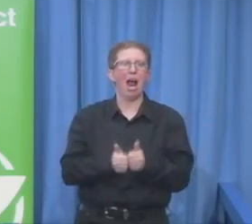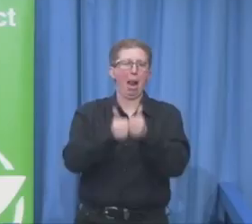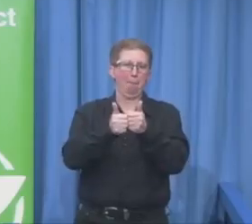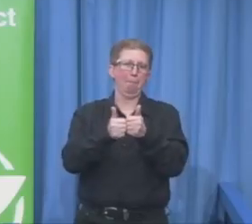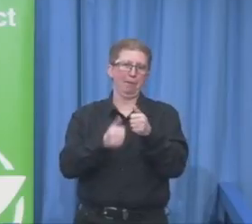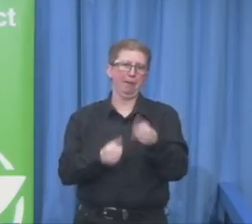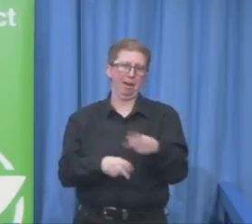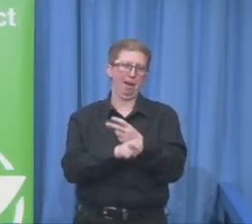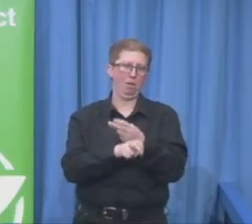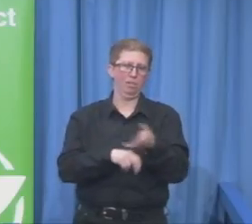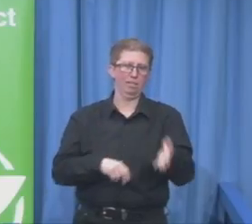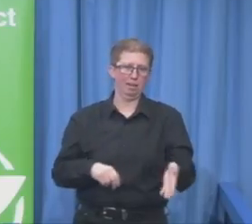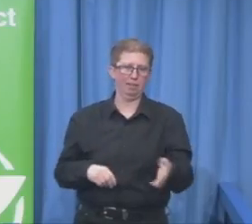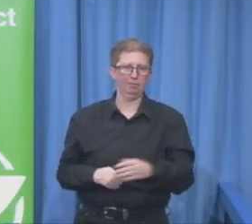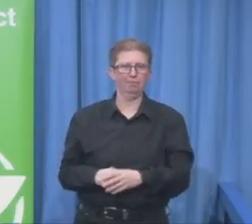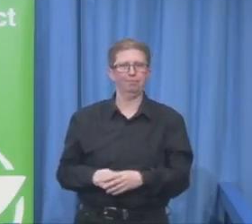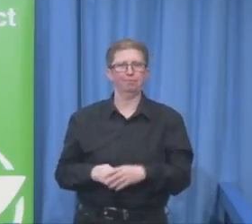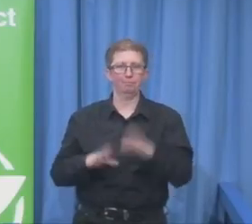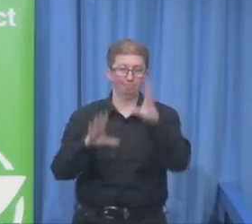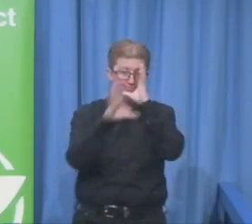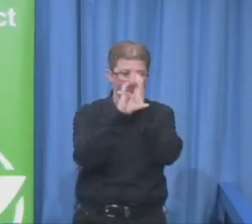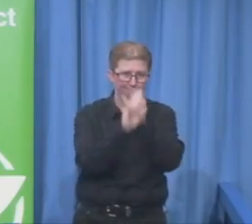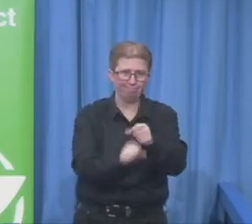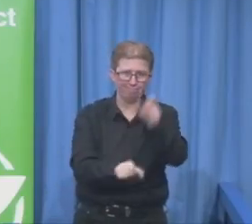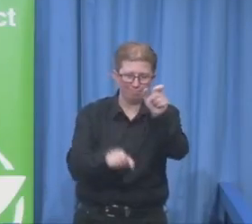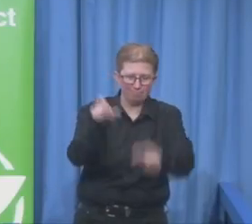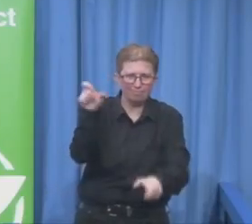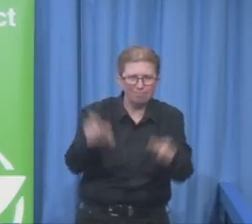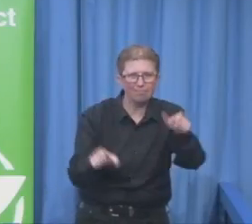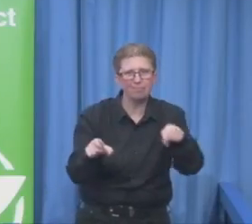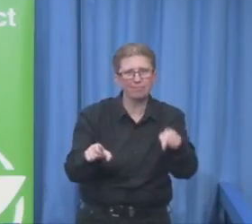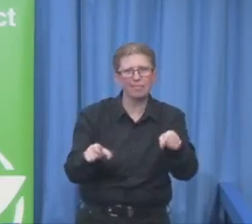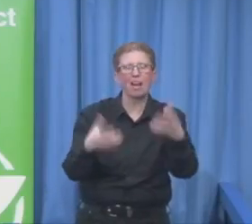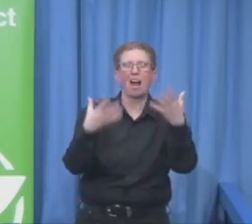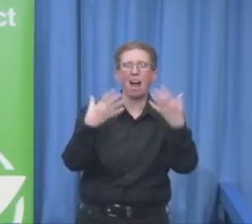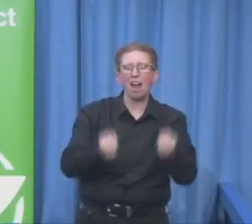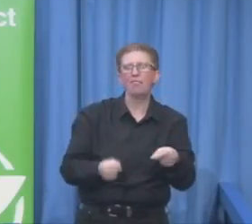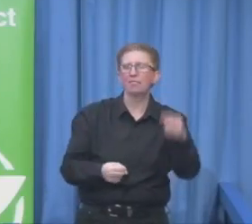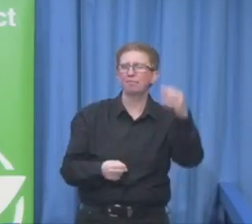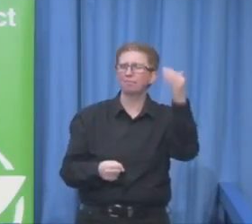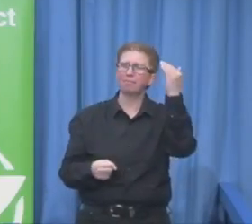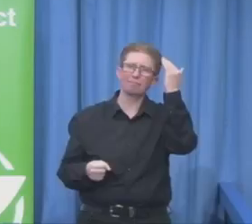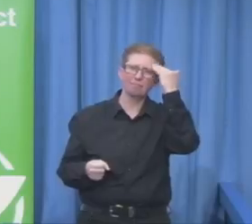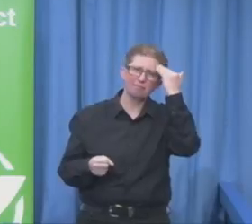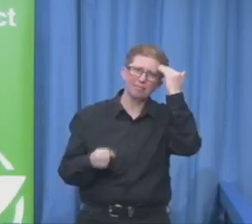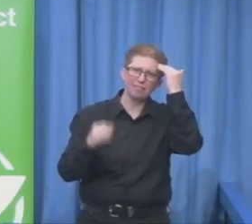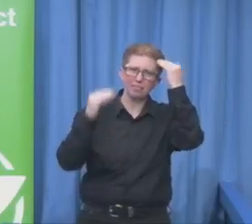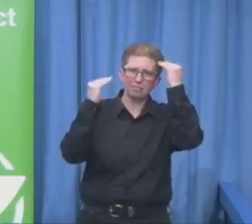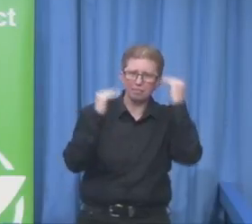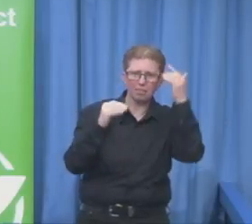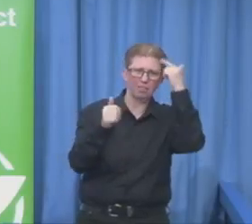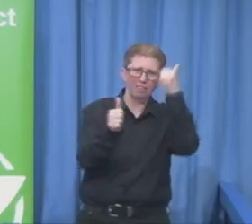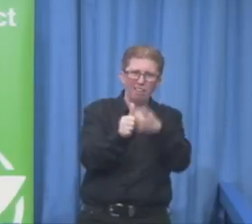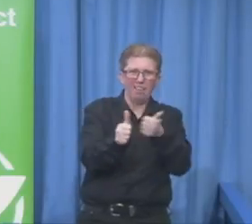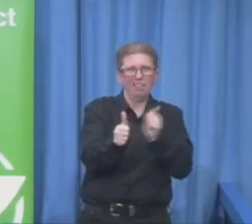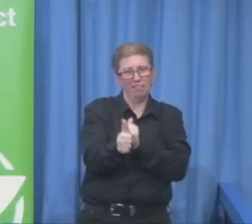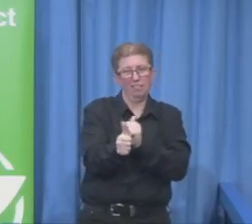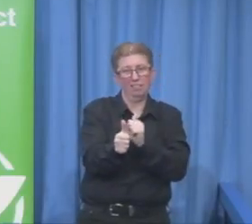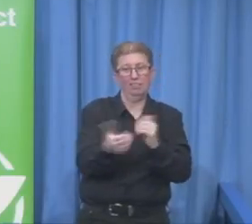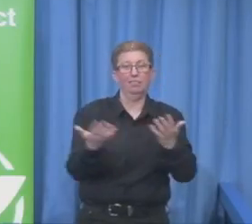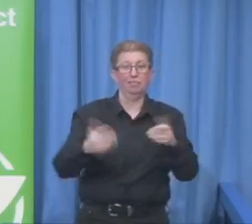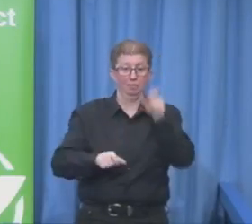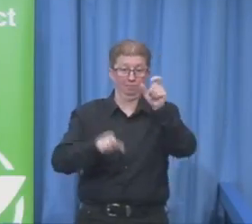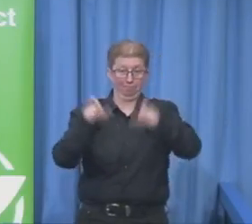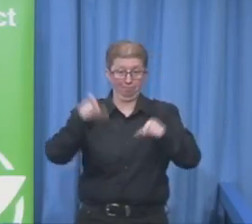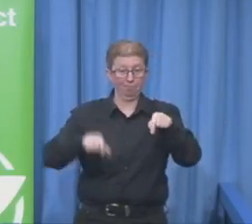with learning difficulties, with intellectual disabilities here in Austria. We serve for about 30,000 people over here and we have